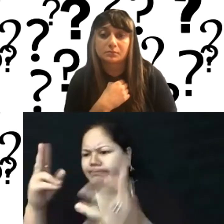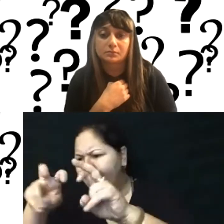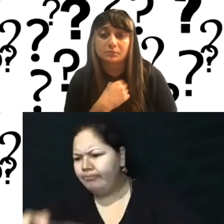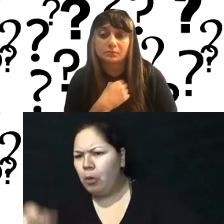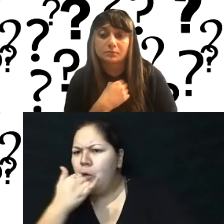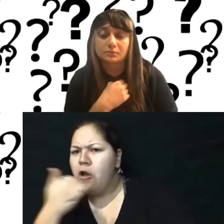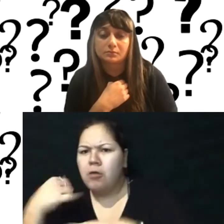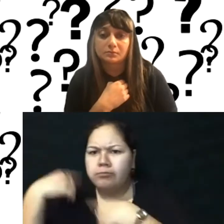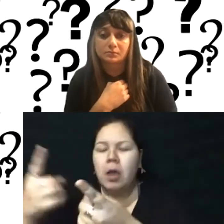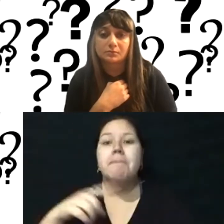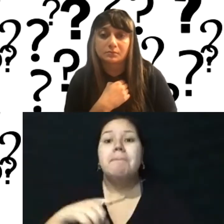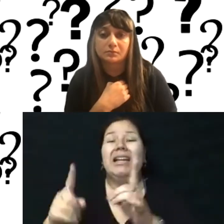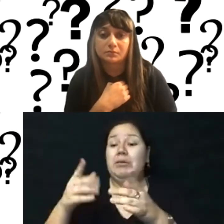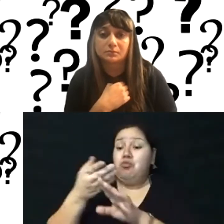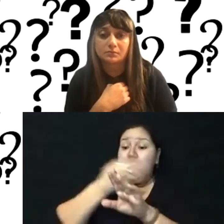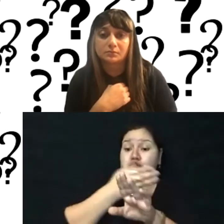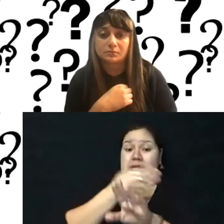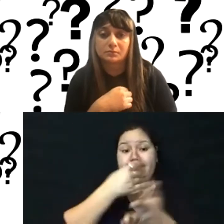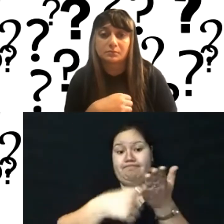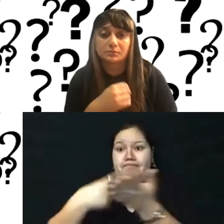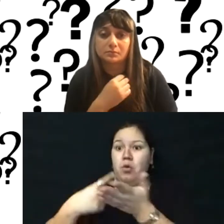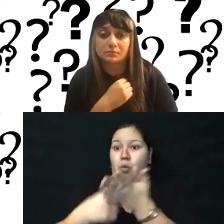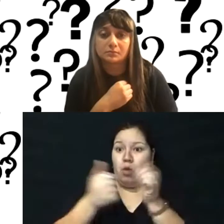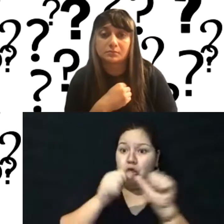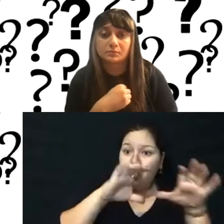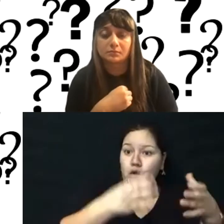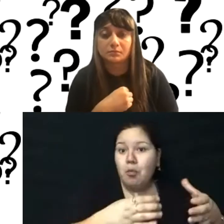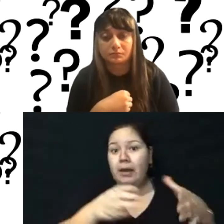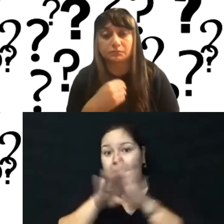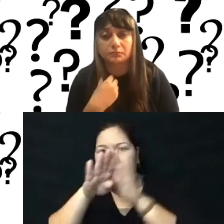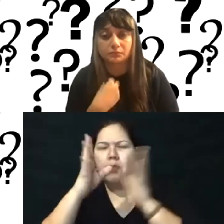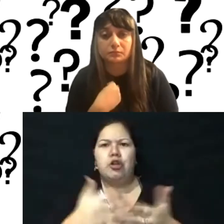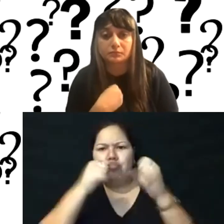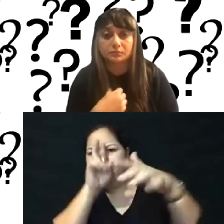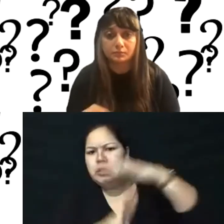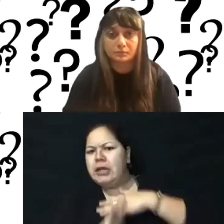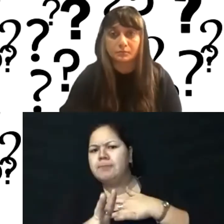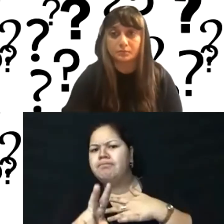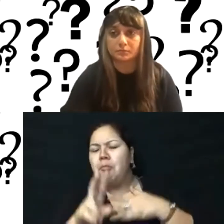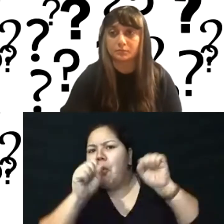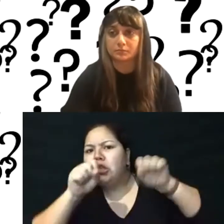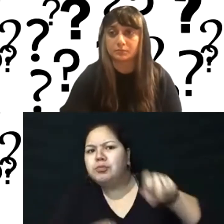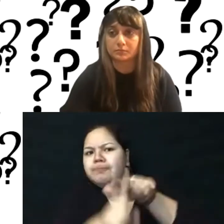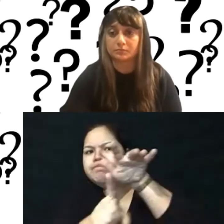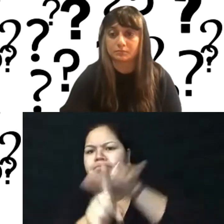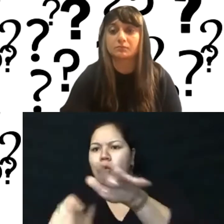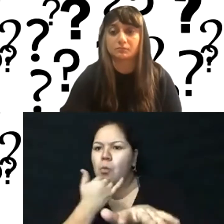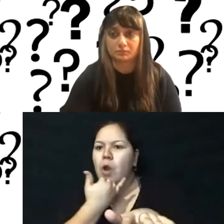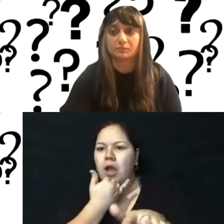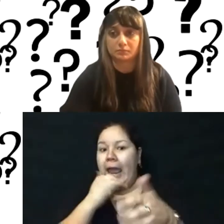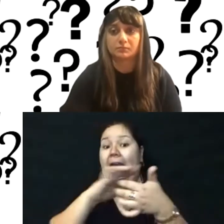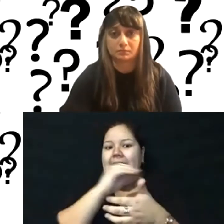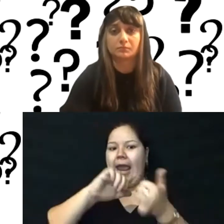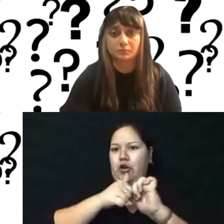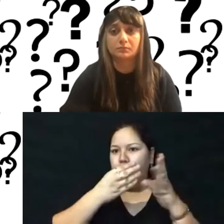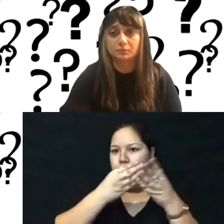with our own internal group and with the developer, what could go wrong? And what were ways that we could kind of mitigate that? Because a lot of